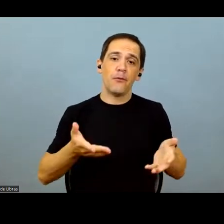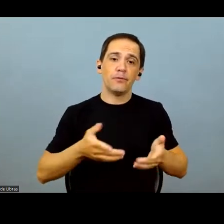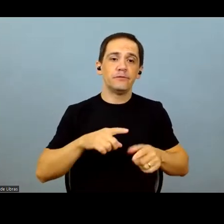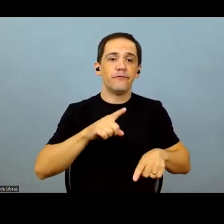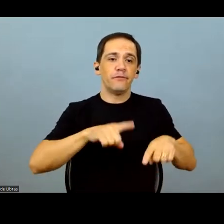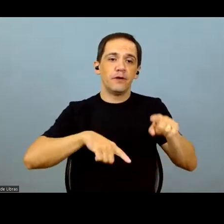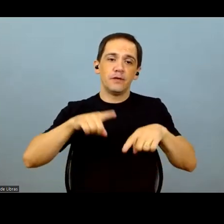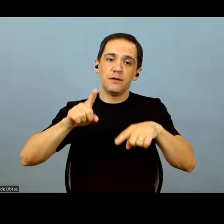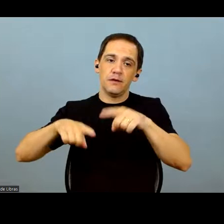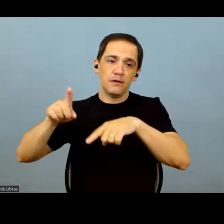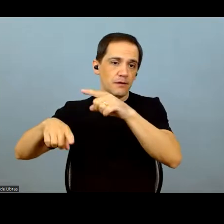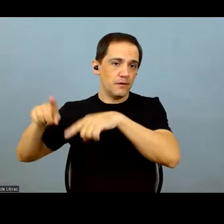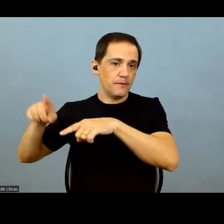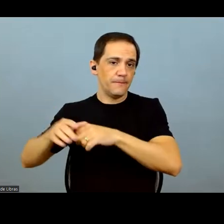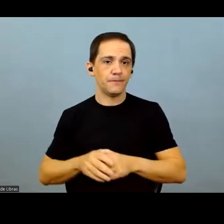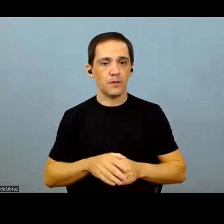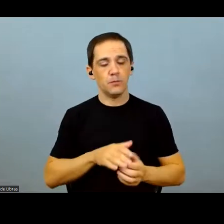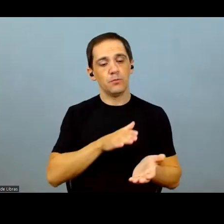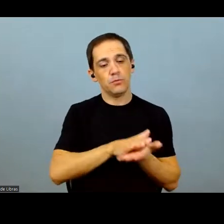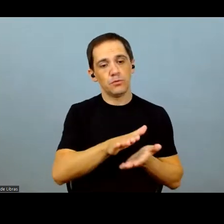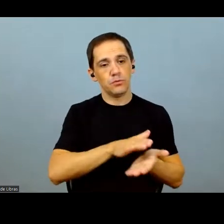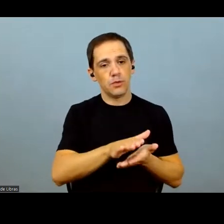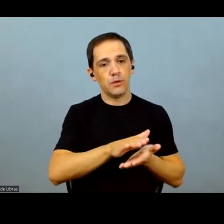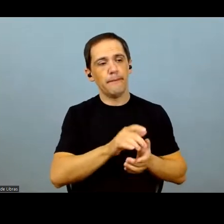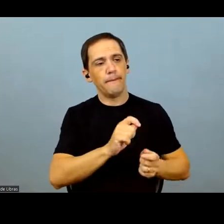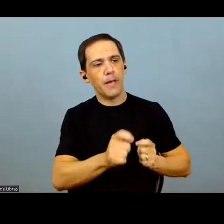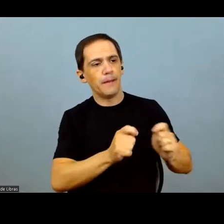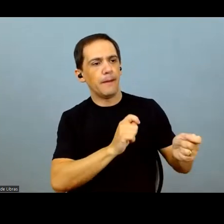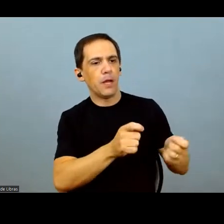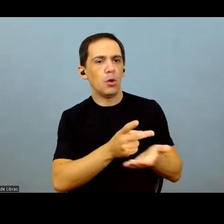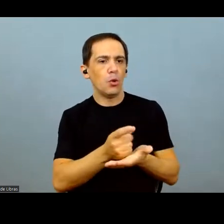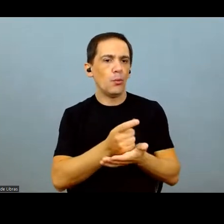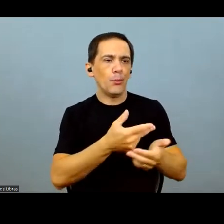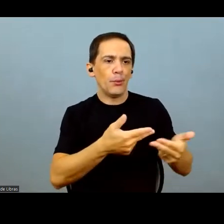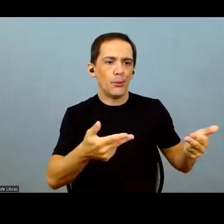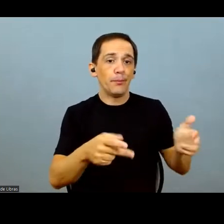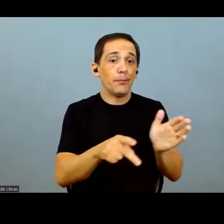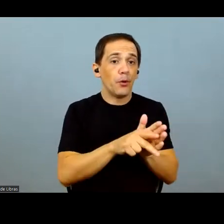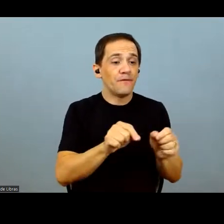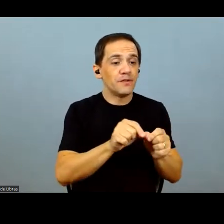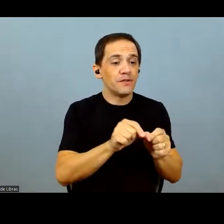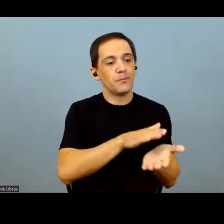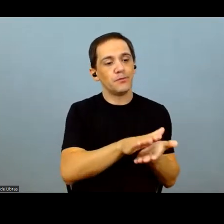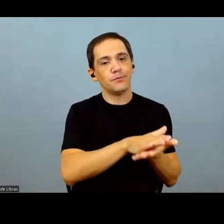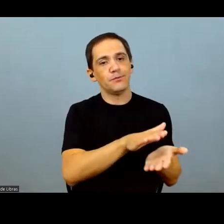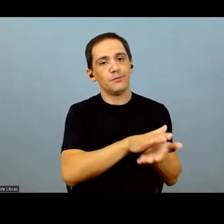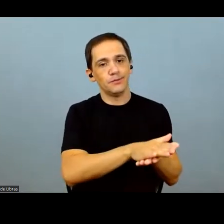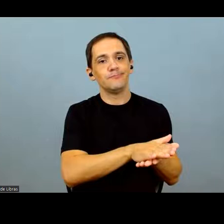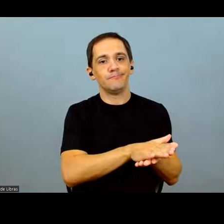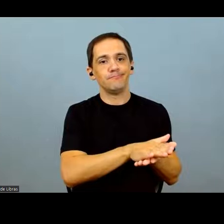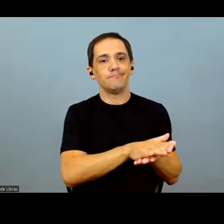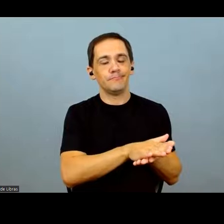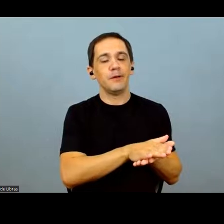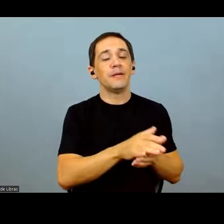are talking about a range. There are many open variables. Production costs, as I have mentioned,